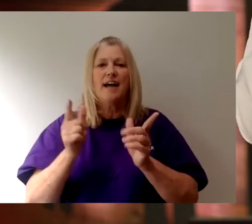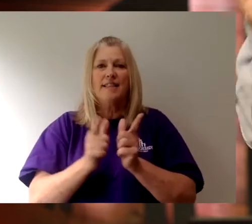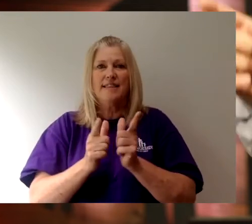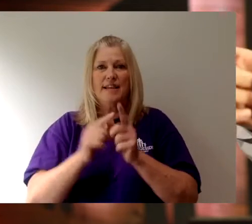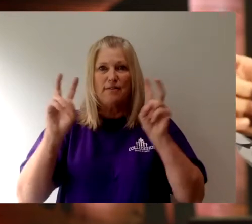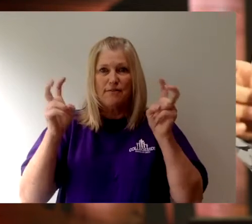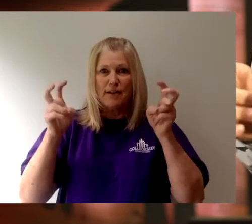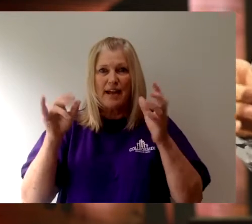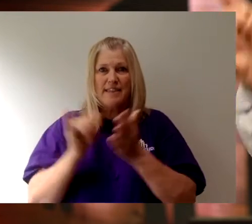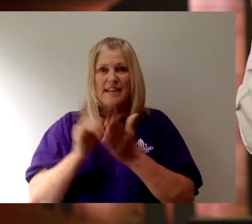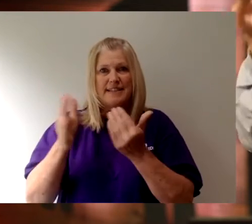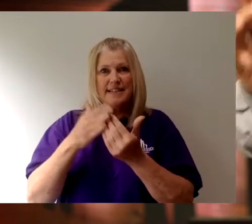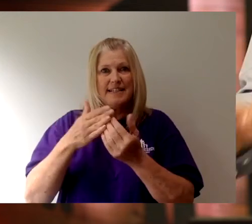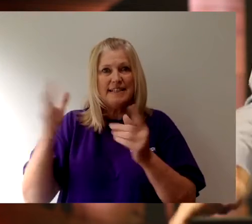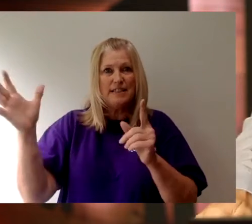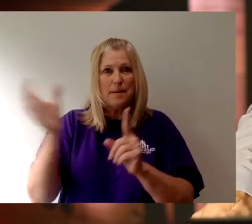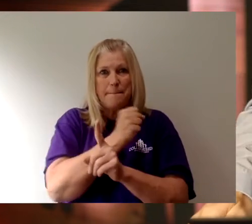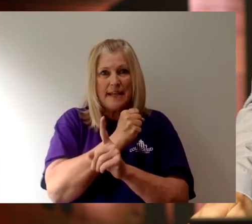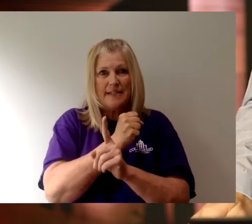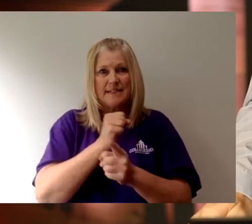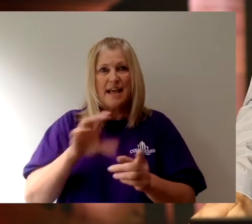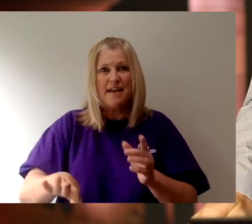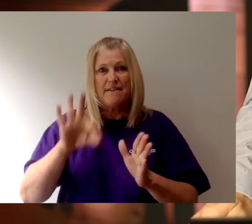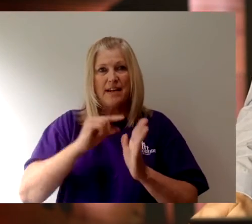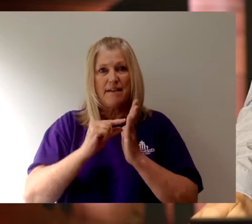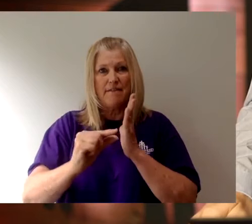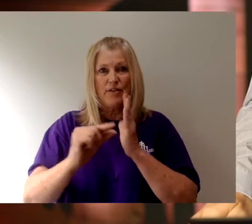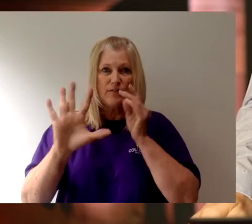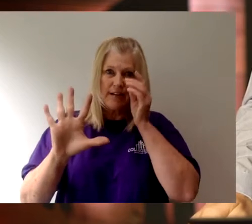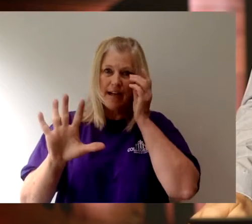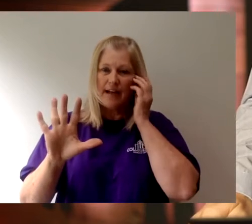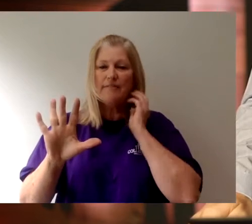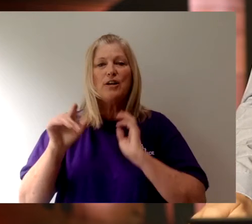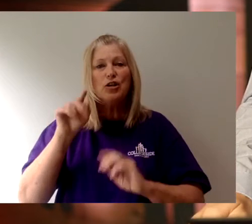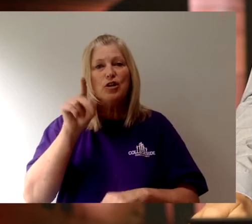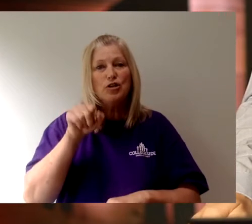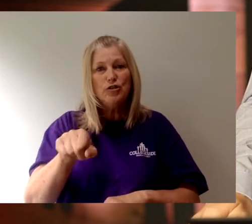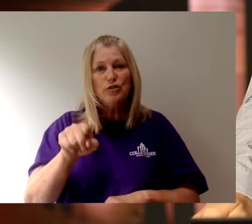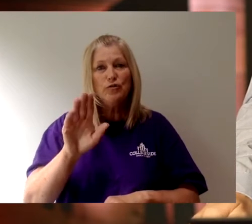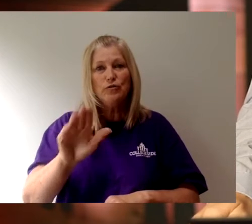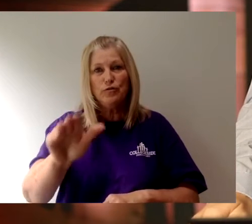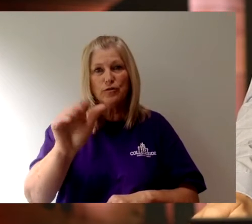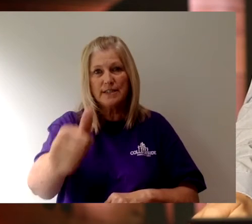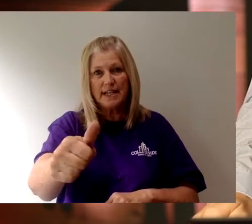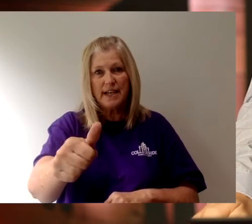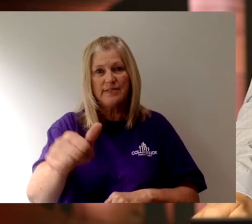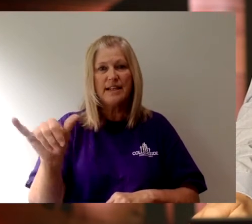that is easy to miss. It's found in verse five. You yourselves,